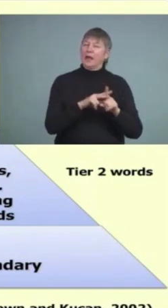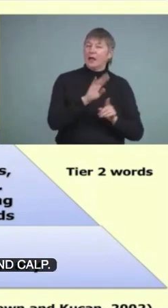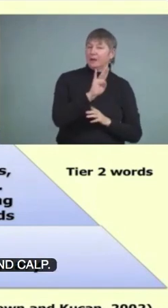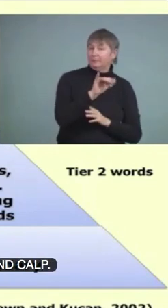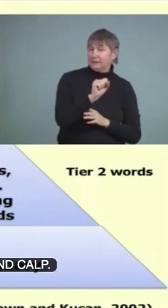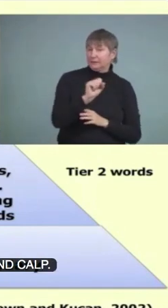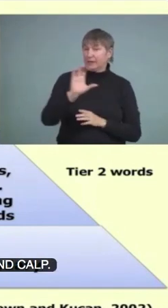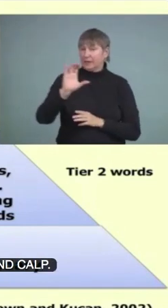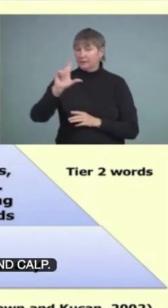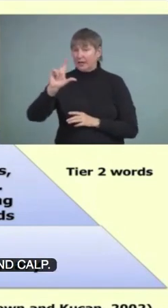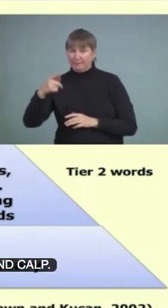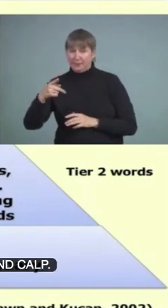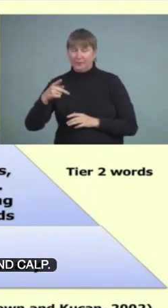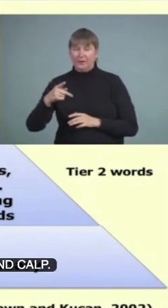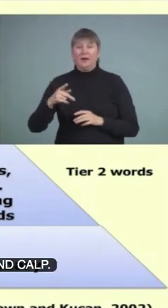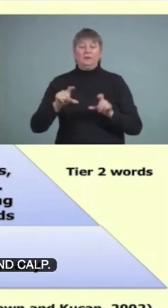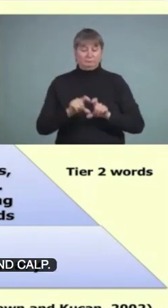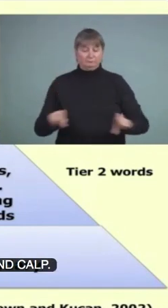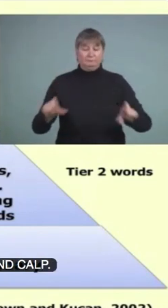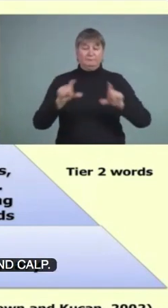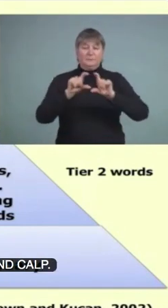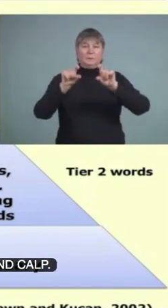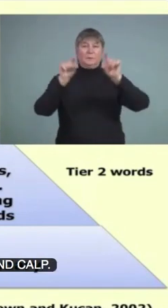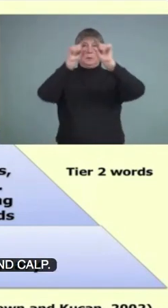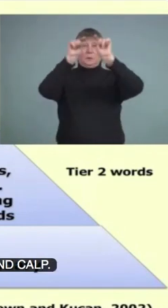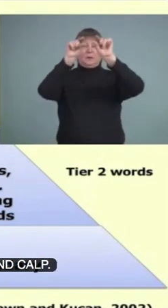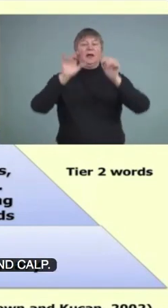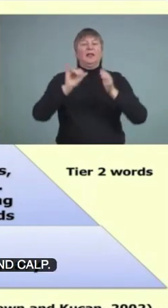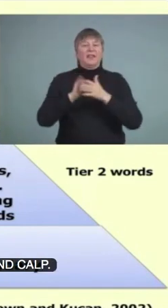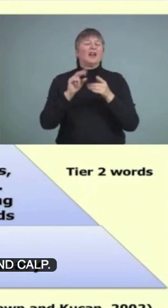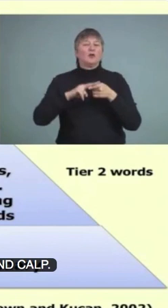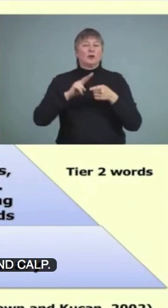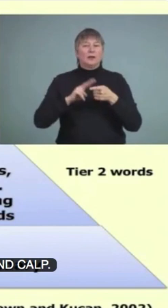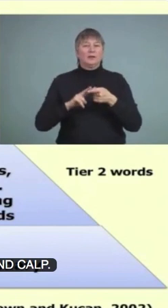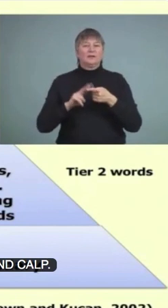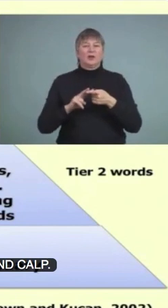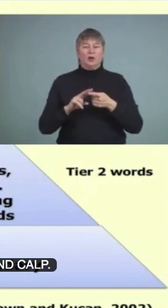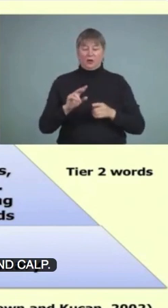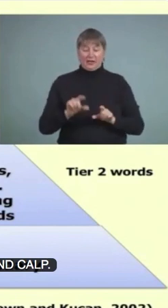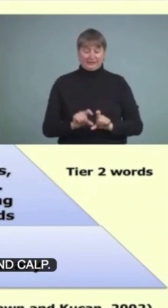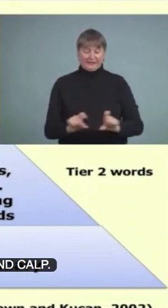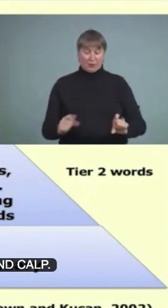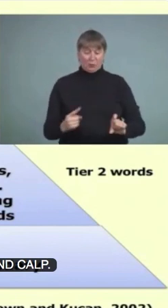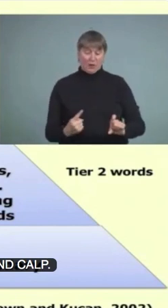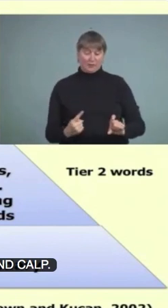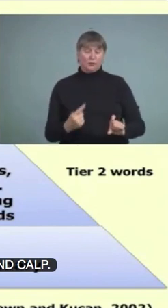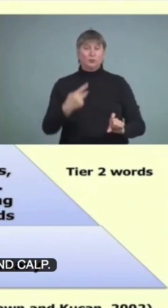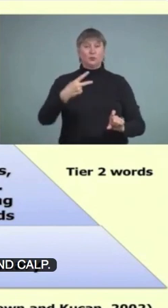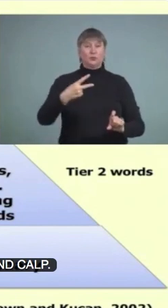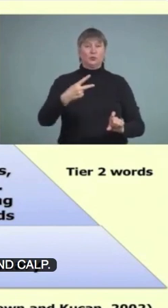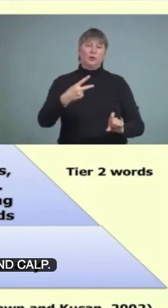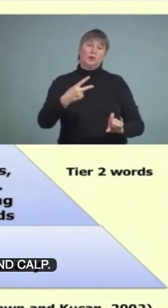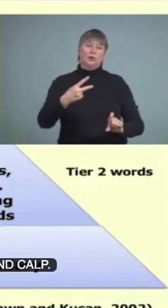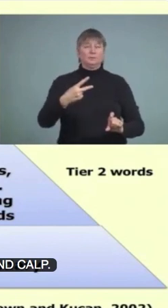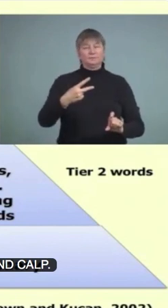this is related to the vocabulary and our, the tier one vocabulary and tier two is more related to